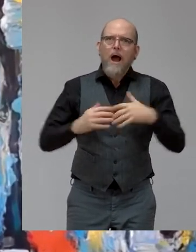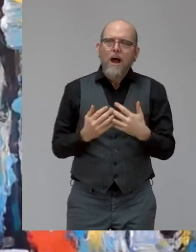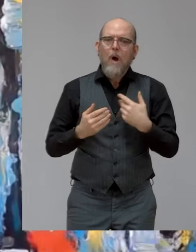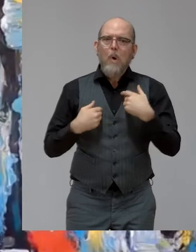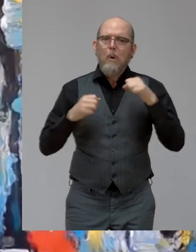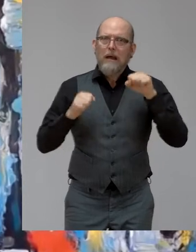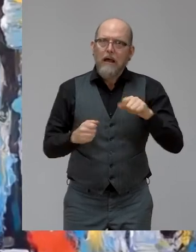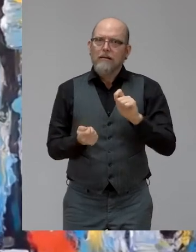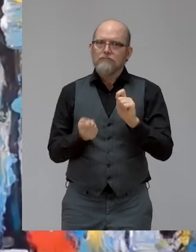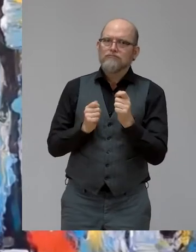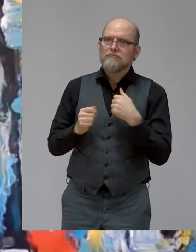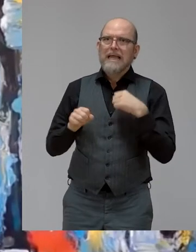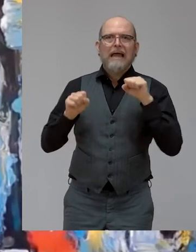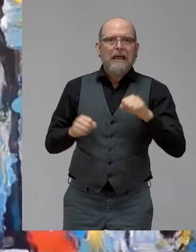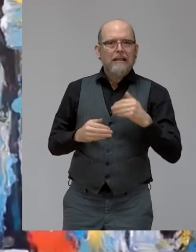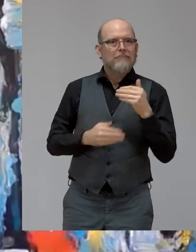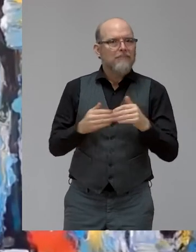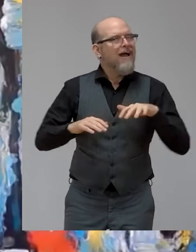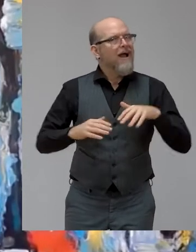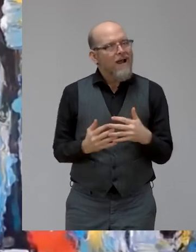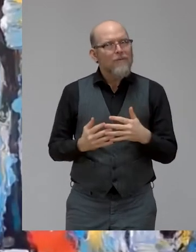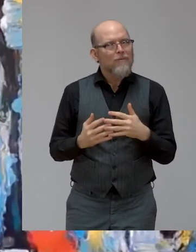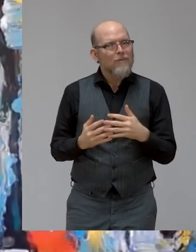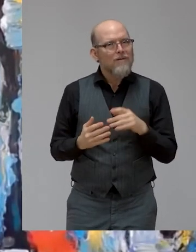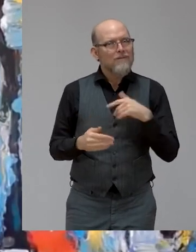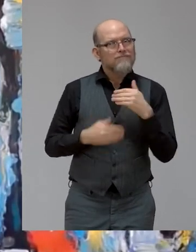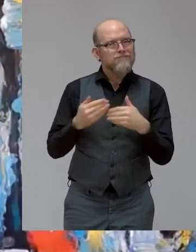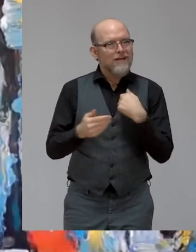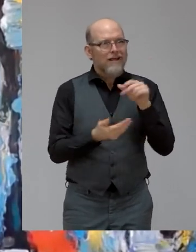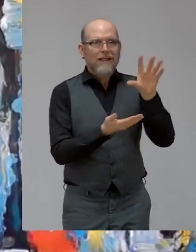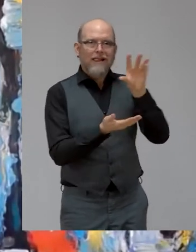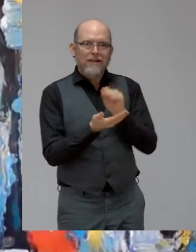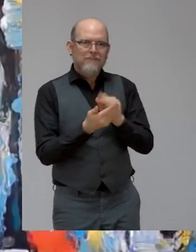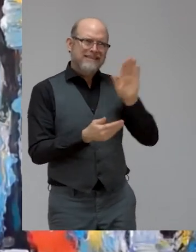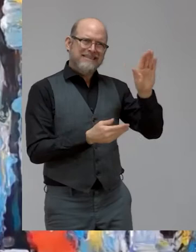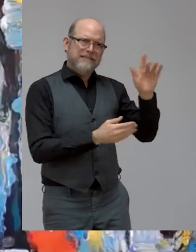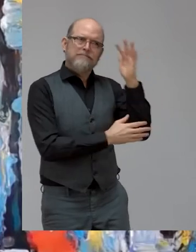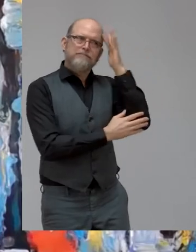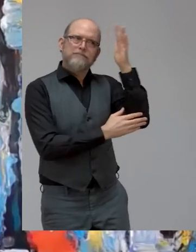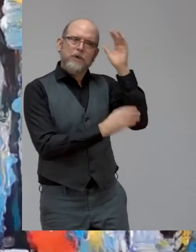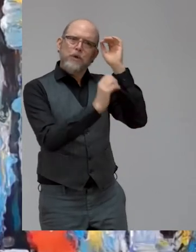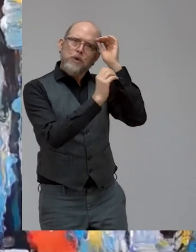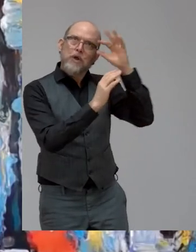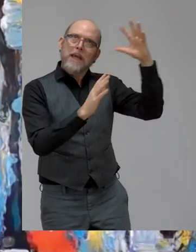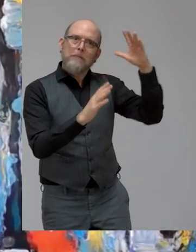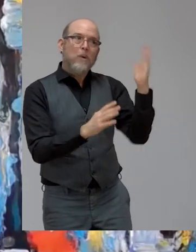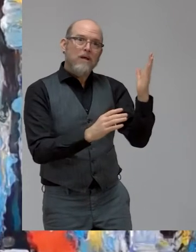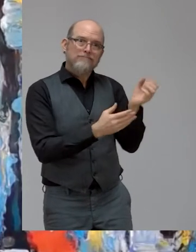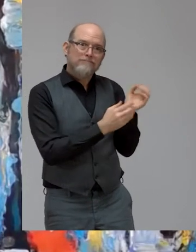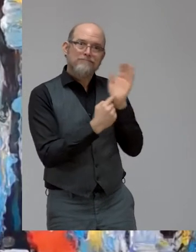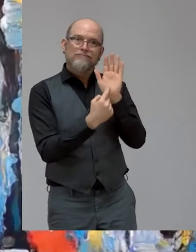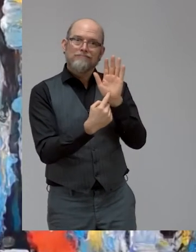So let's hear from our speakers what their dreams are. The first round of questions I'm going to introduce.